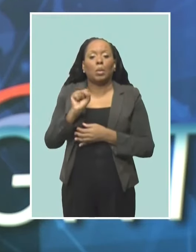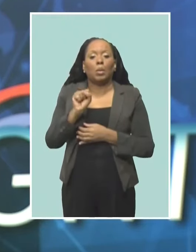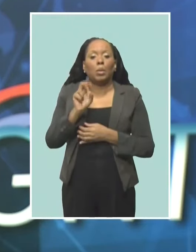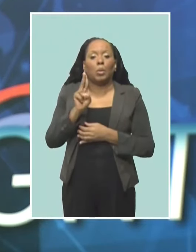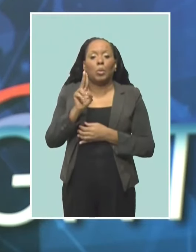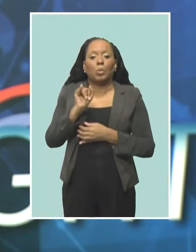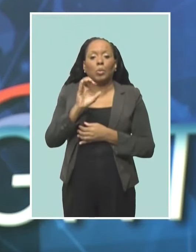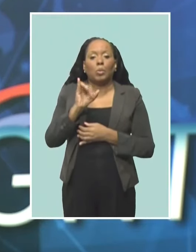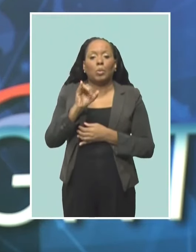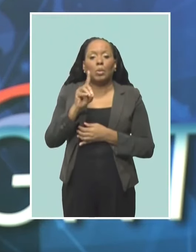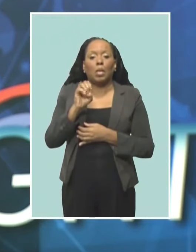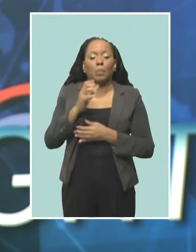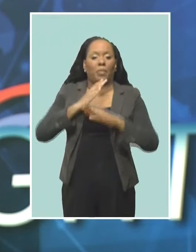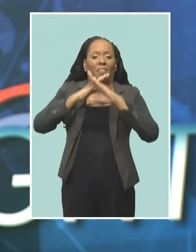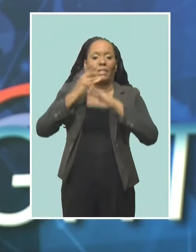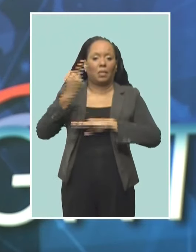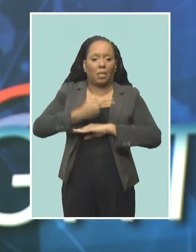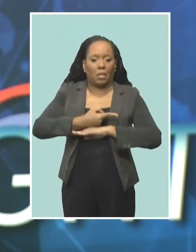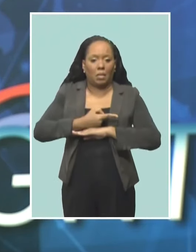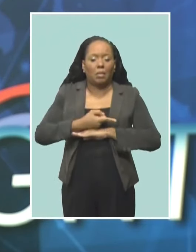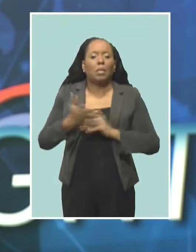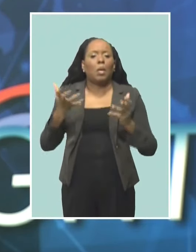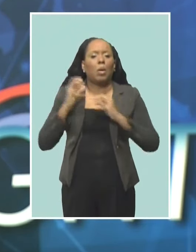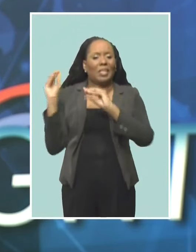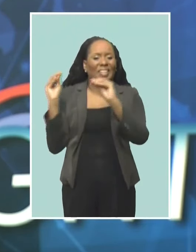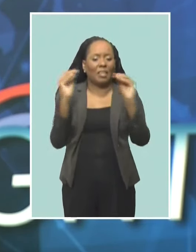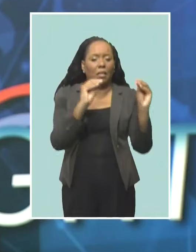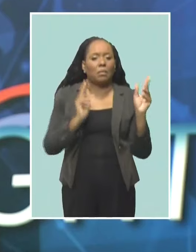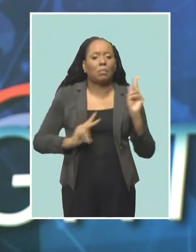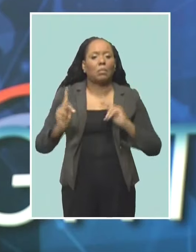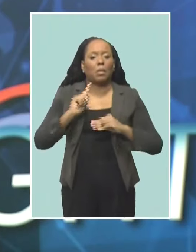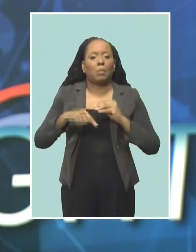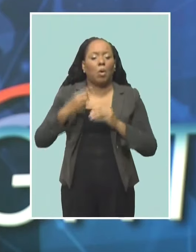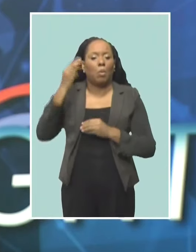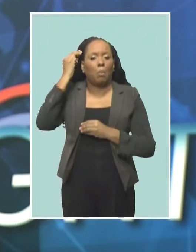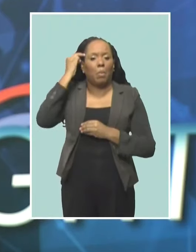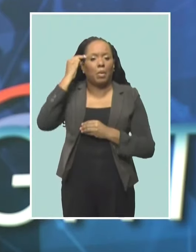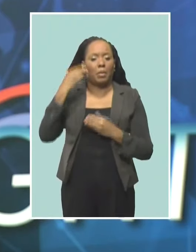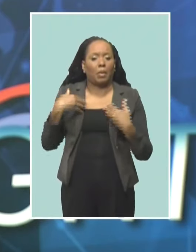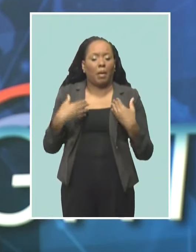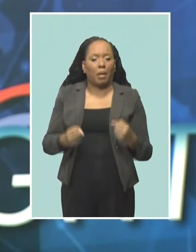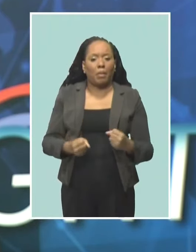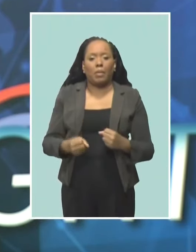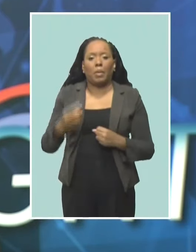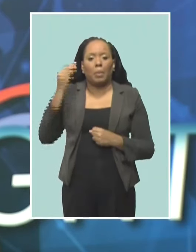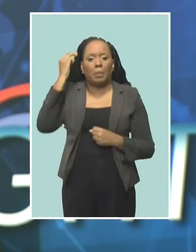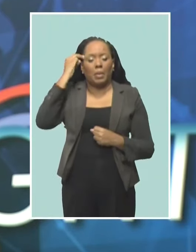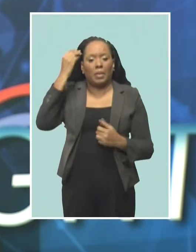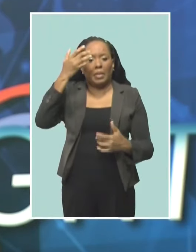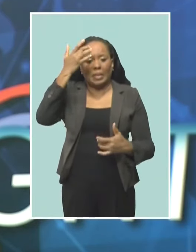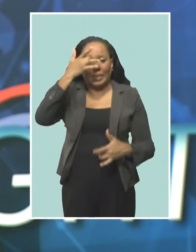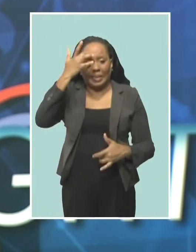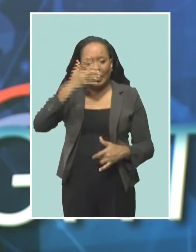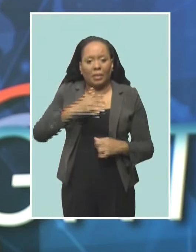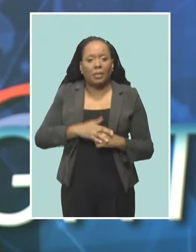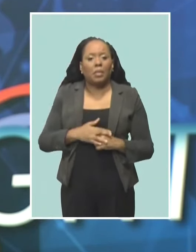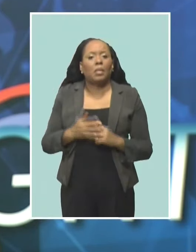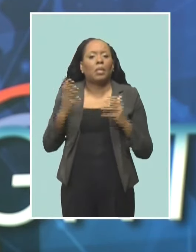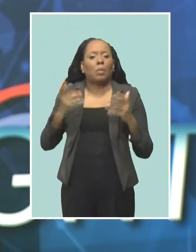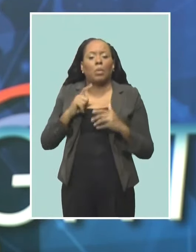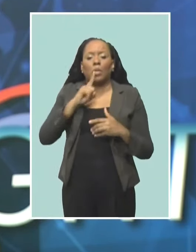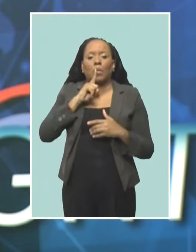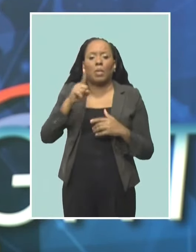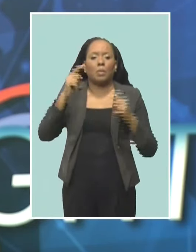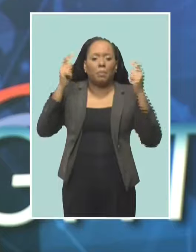awareness of mental health and mental illness is required. The day will be observed under the theme, Change the Narrative.